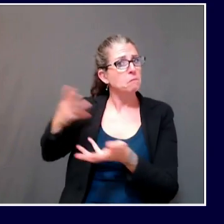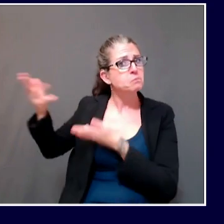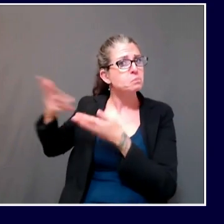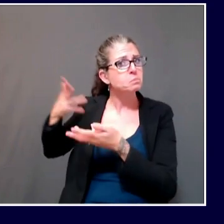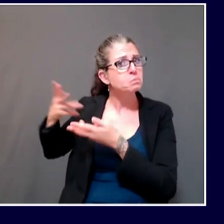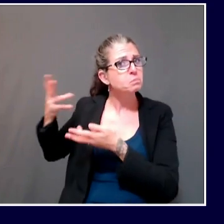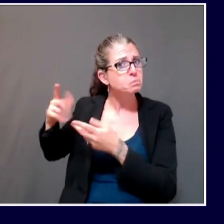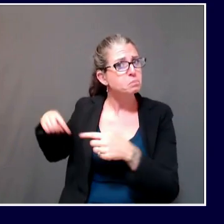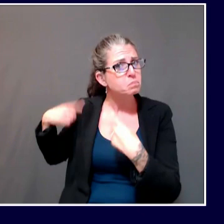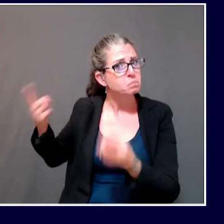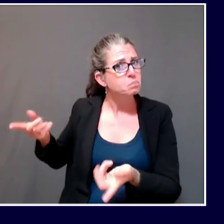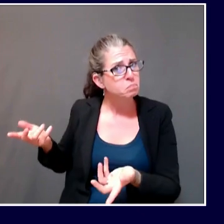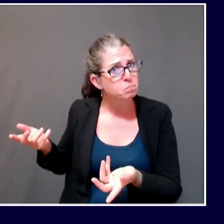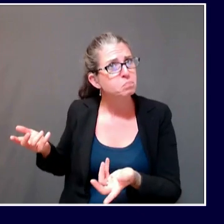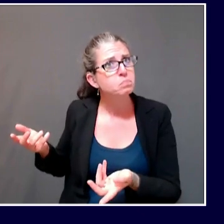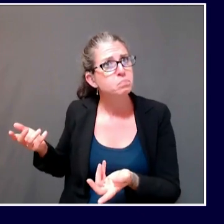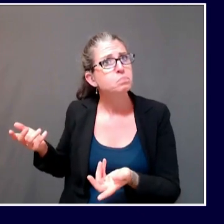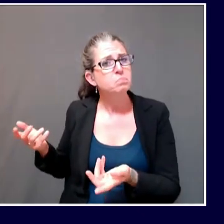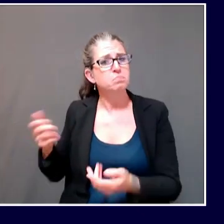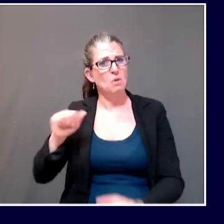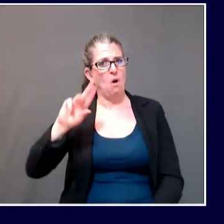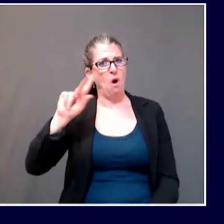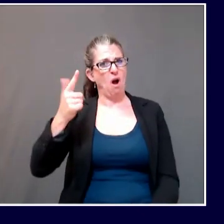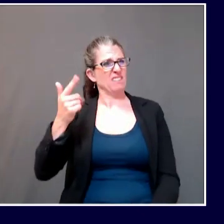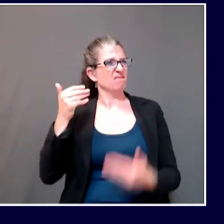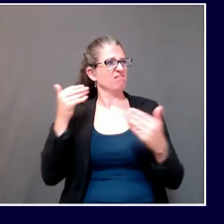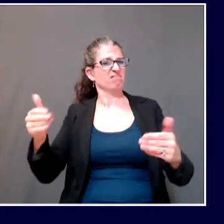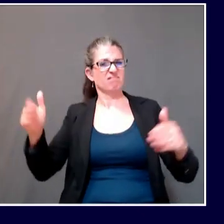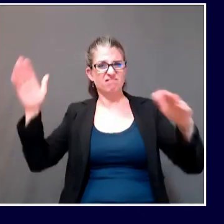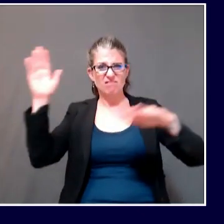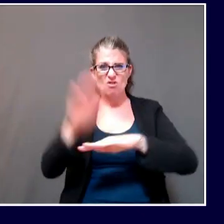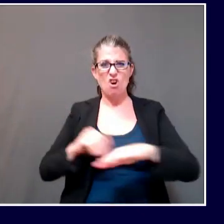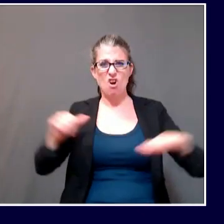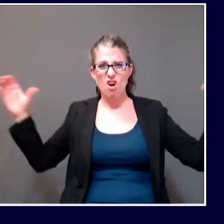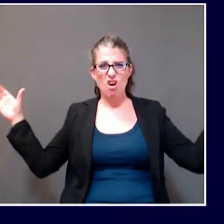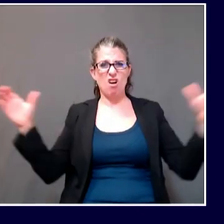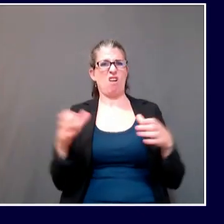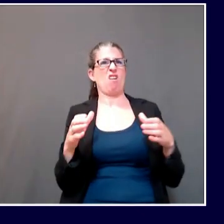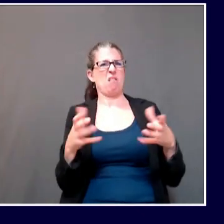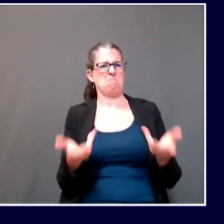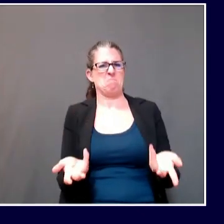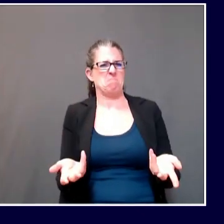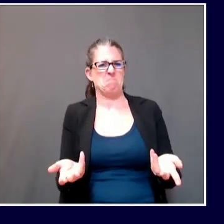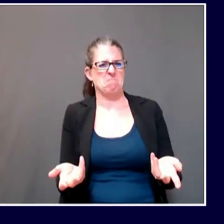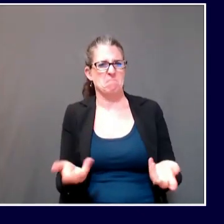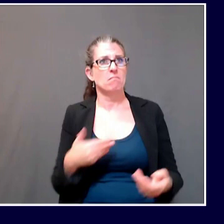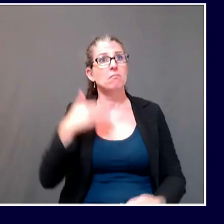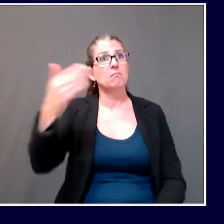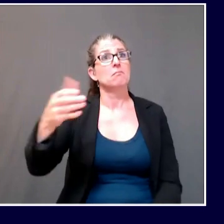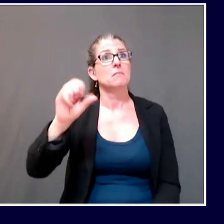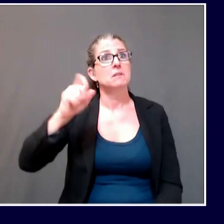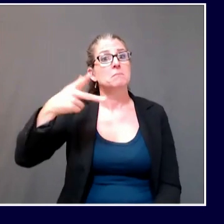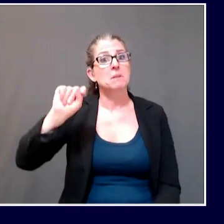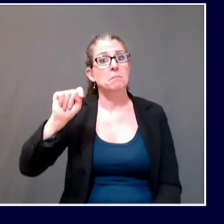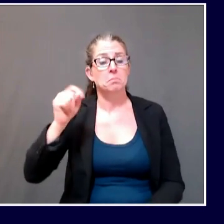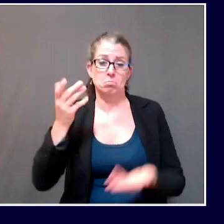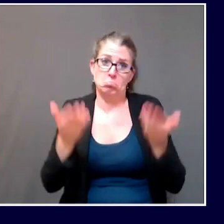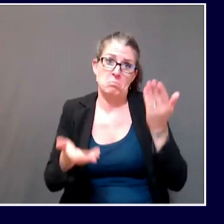to call them in for August. But I'm not committed one way or the other to calling them back into special session at some point in the future.